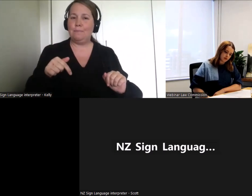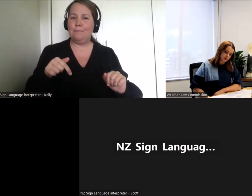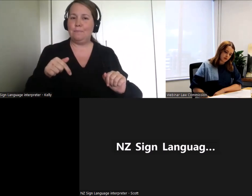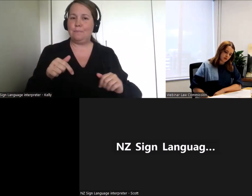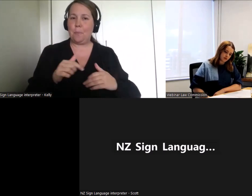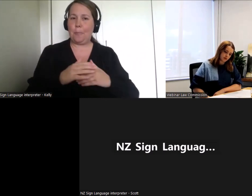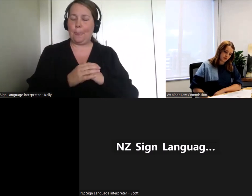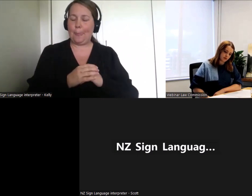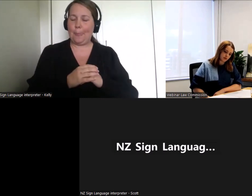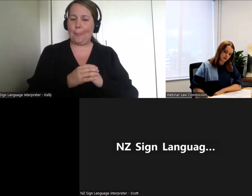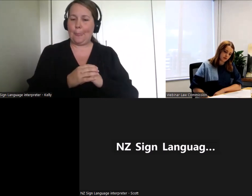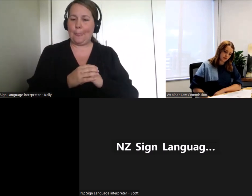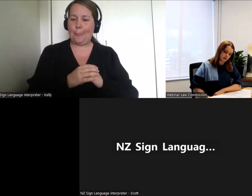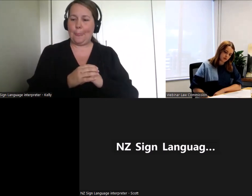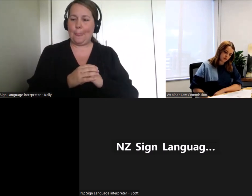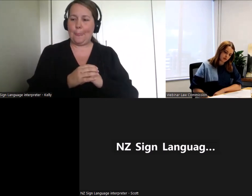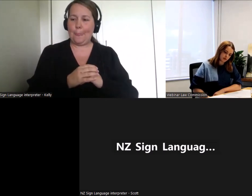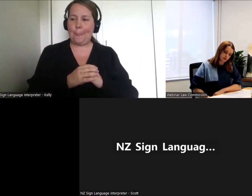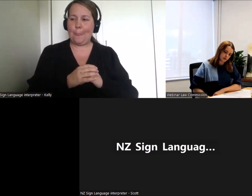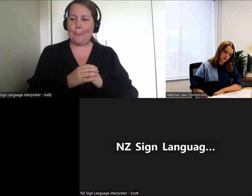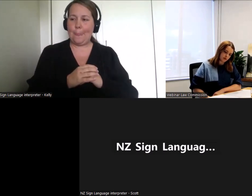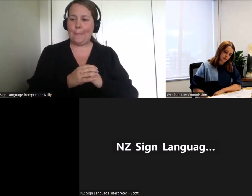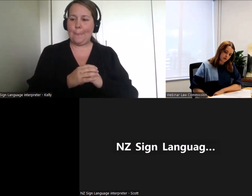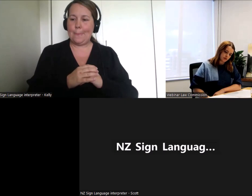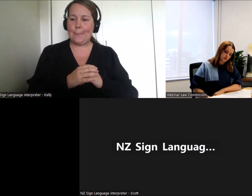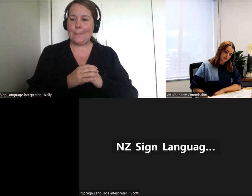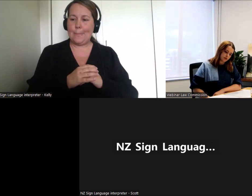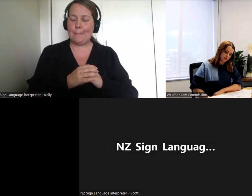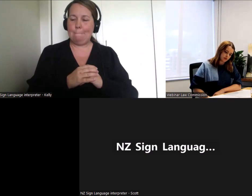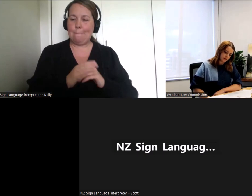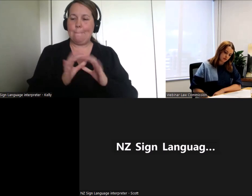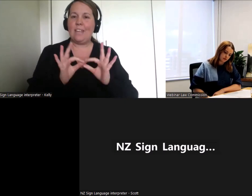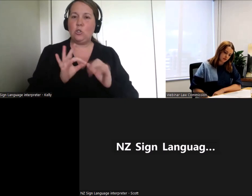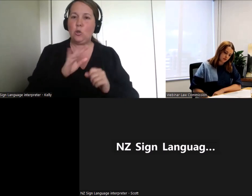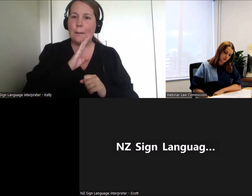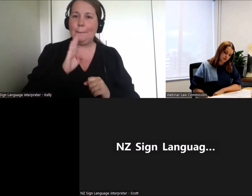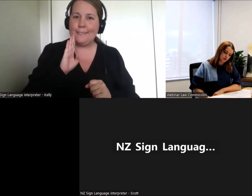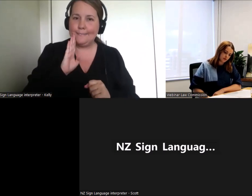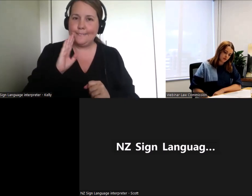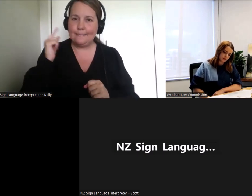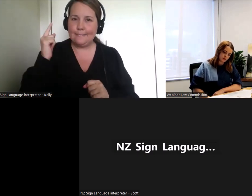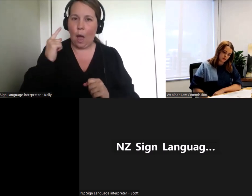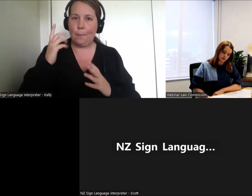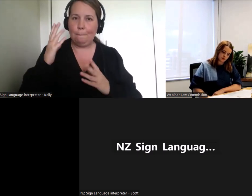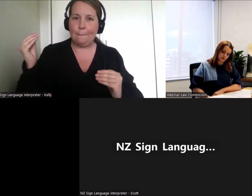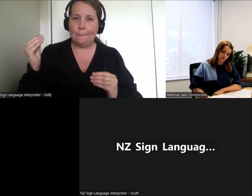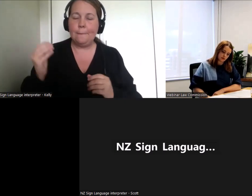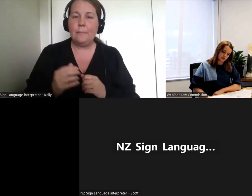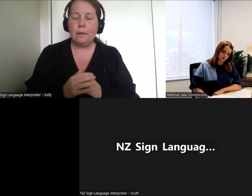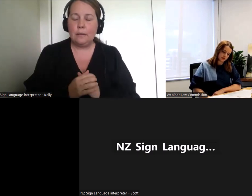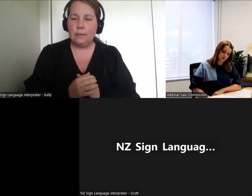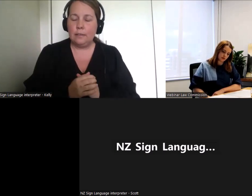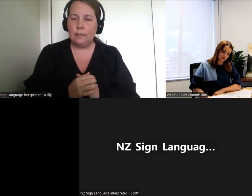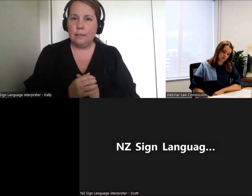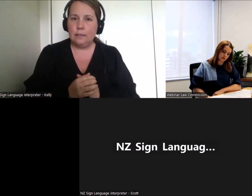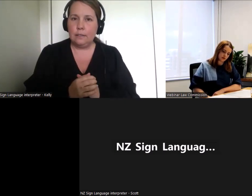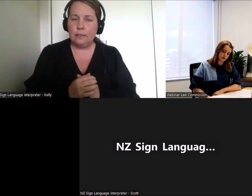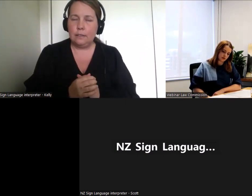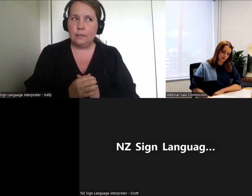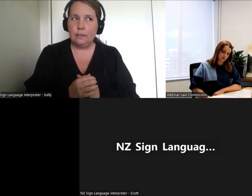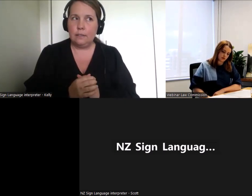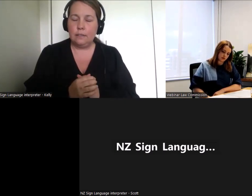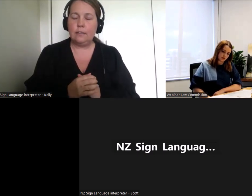I assume that what this is getting at is how a law should respond when,